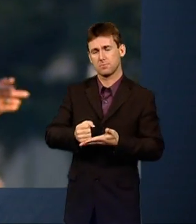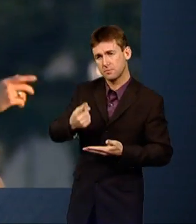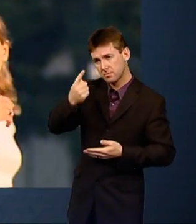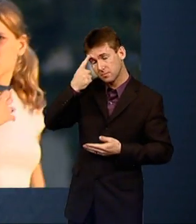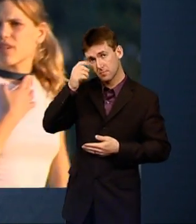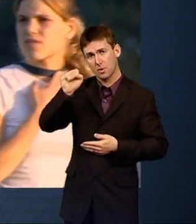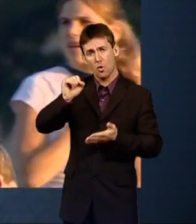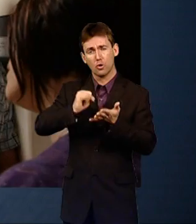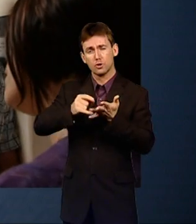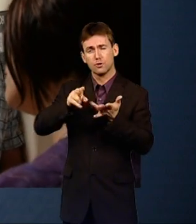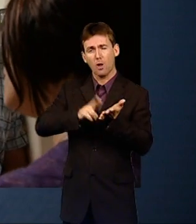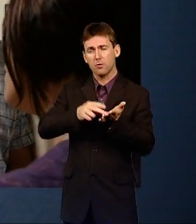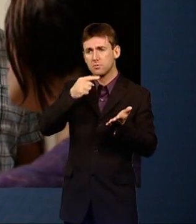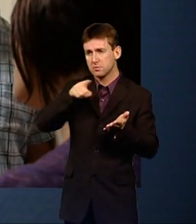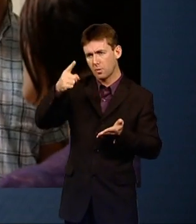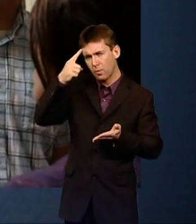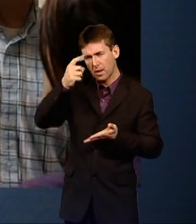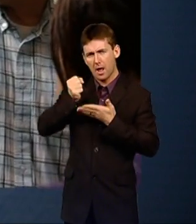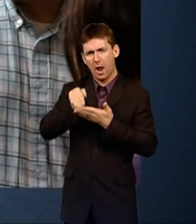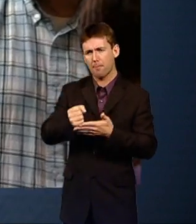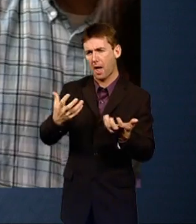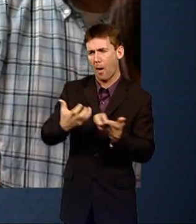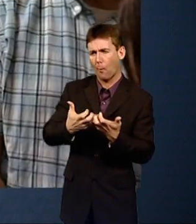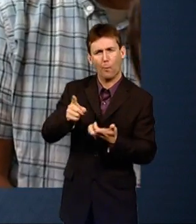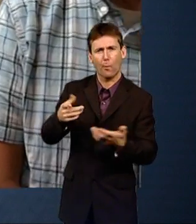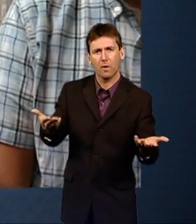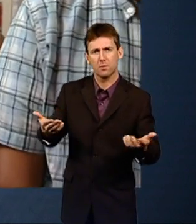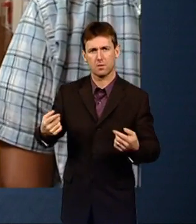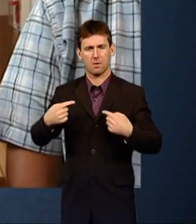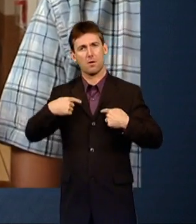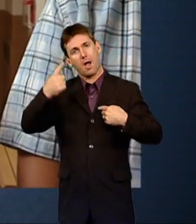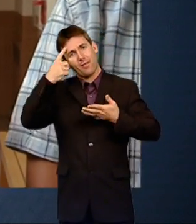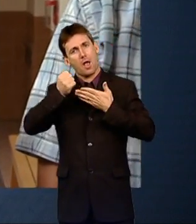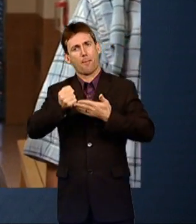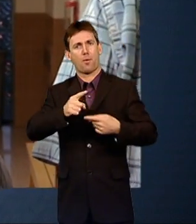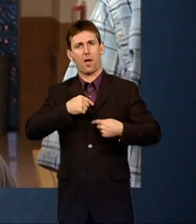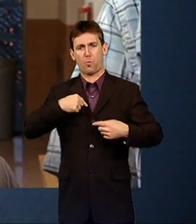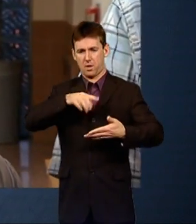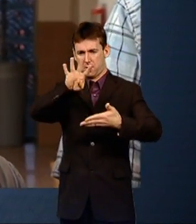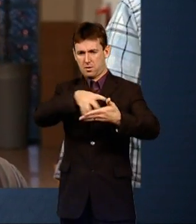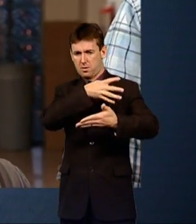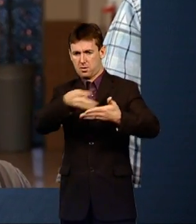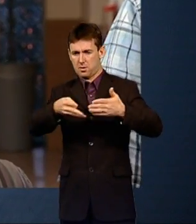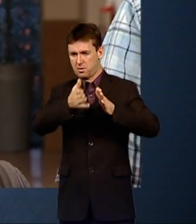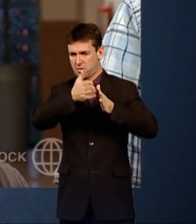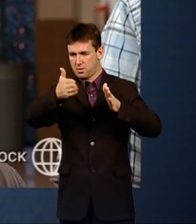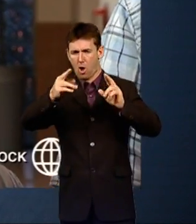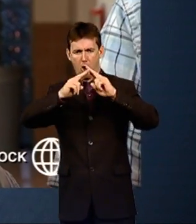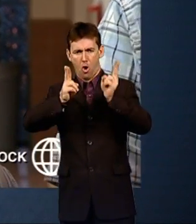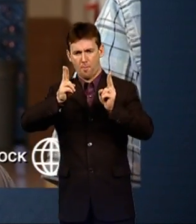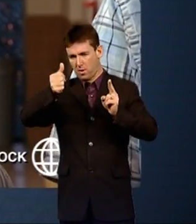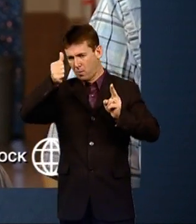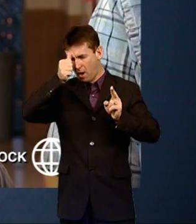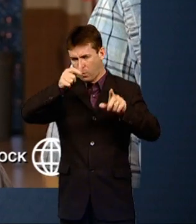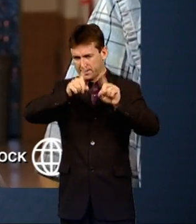I think he benefits a lot from us having a consistent schedule at home and then working it into the